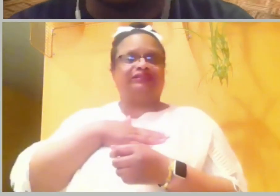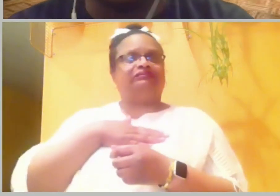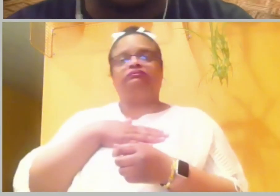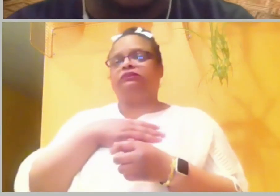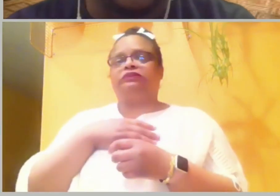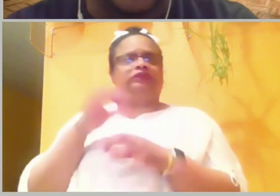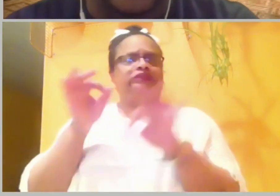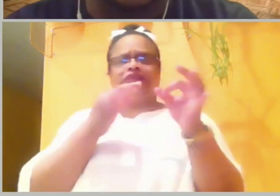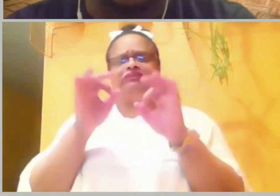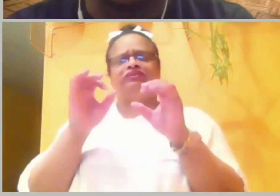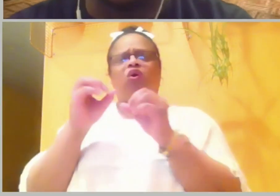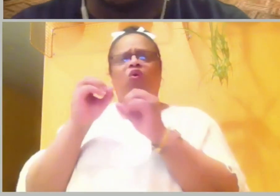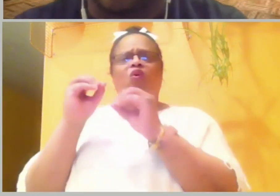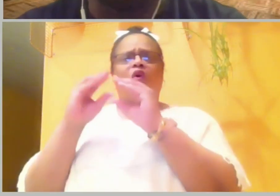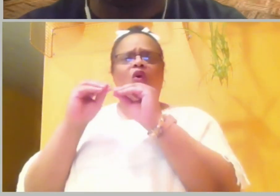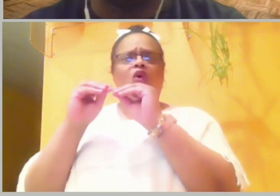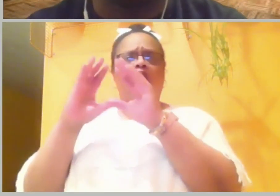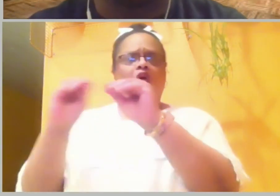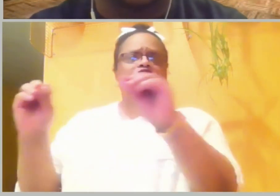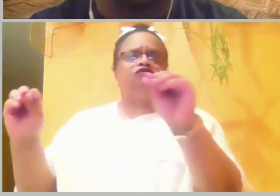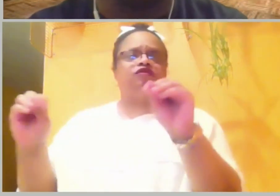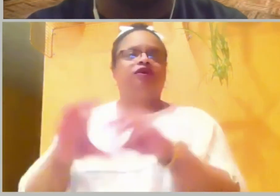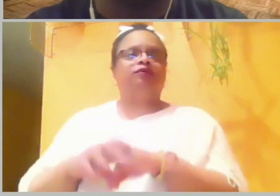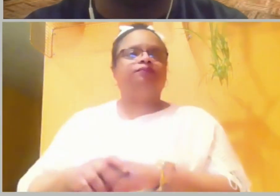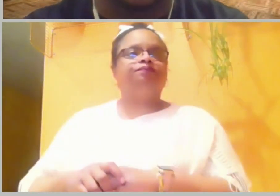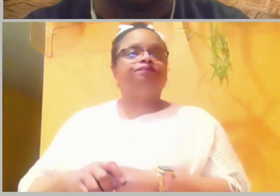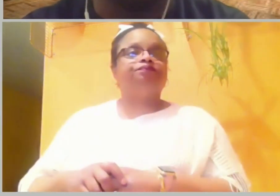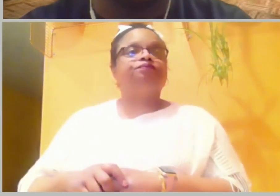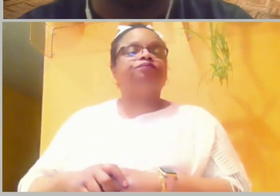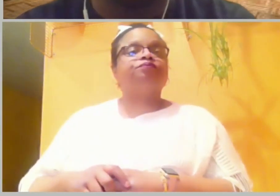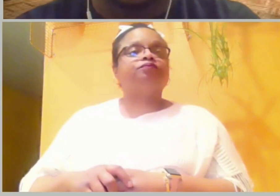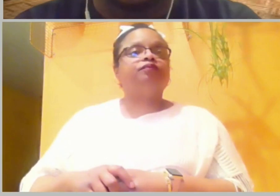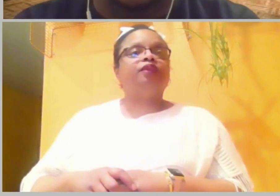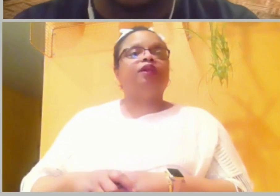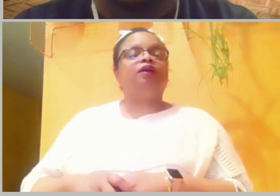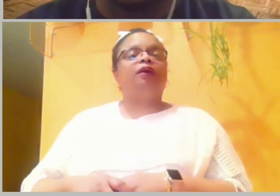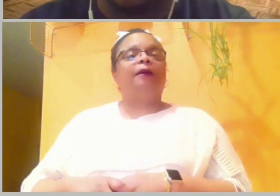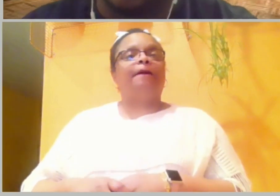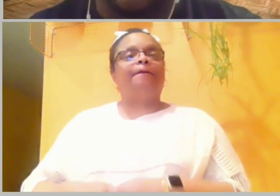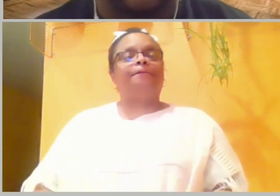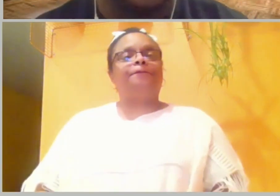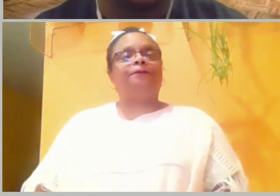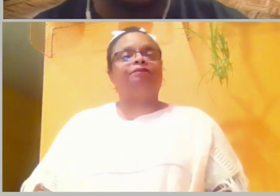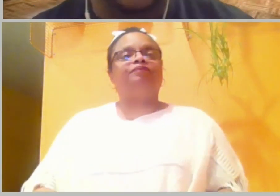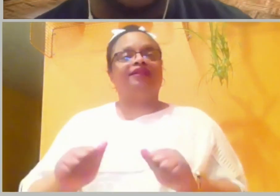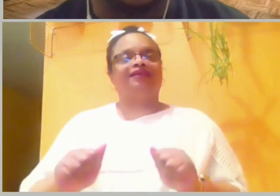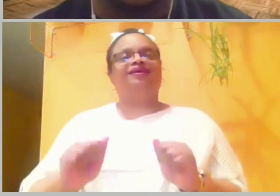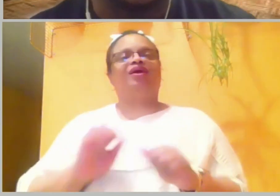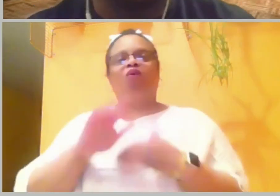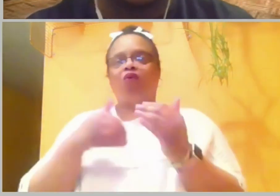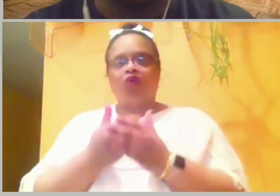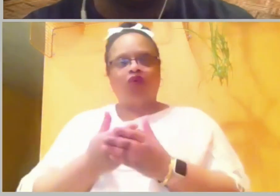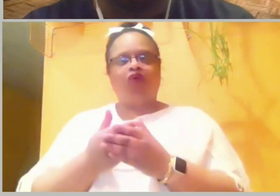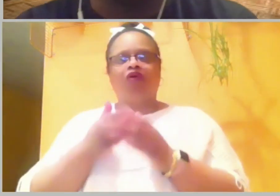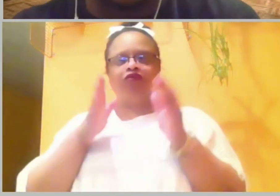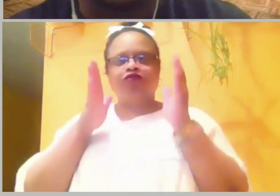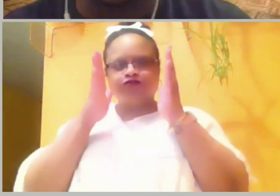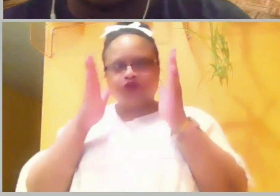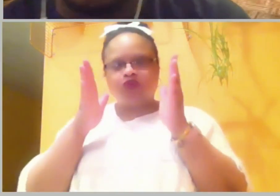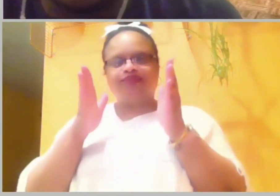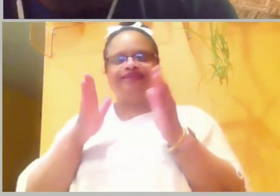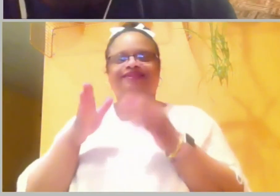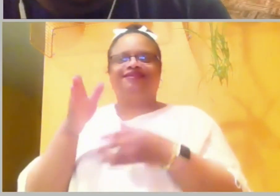distracting for you, we ask that you turn it off, put it on silent mode, vibrant mode, so that we can all fully engage in the word of God. Amen?